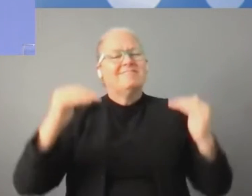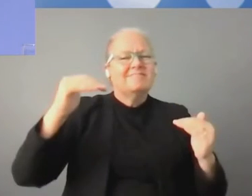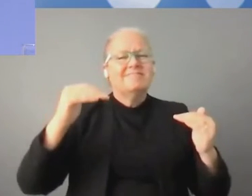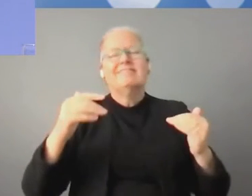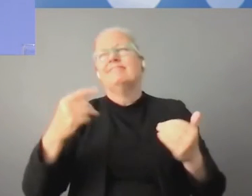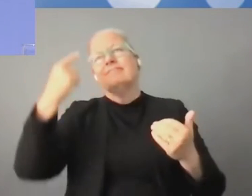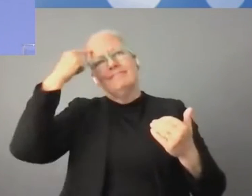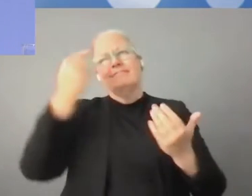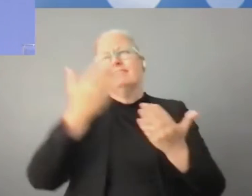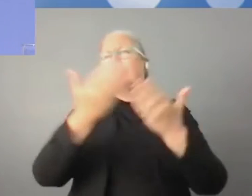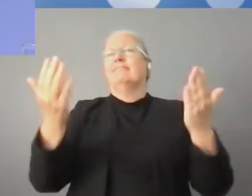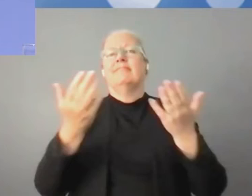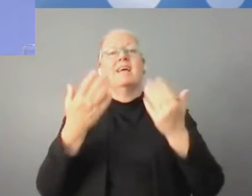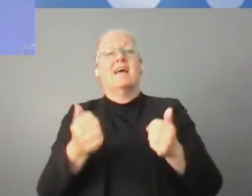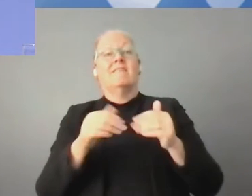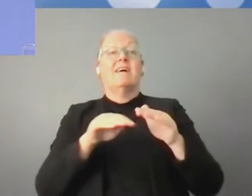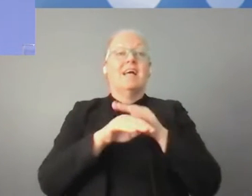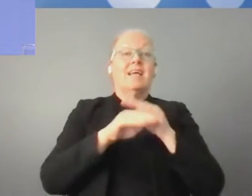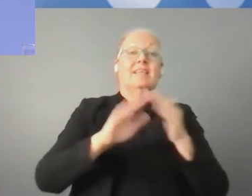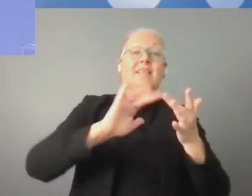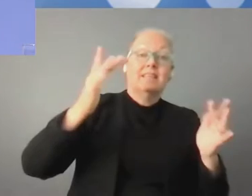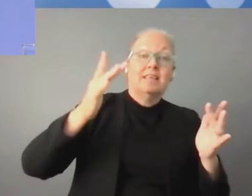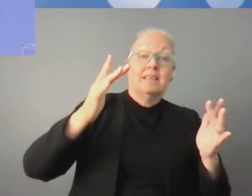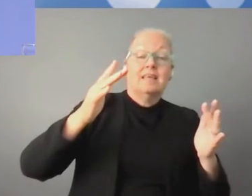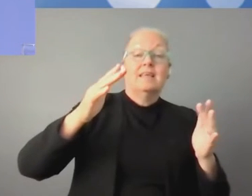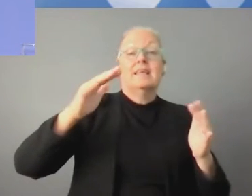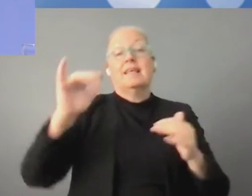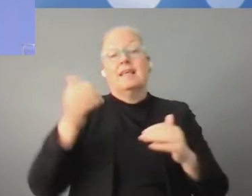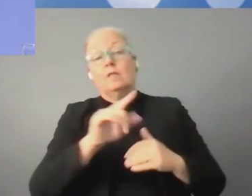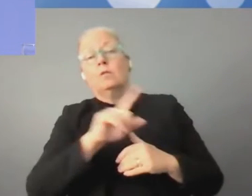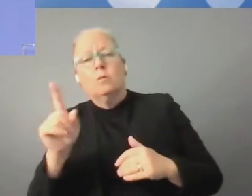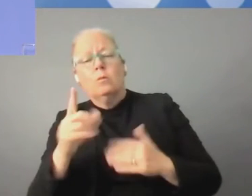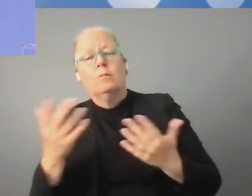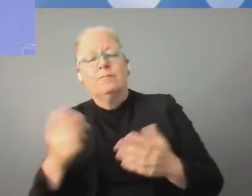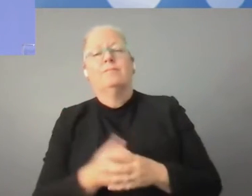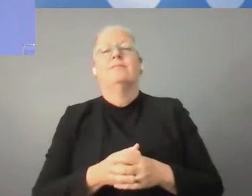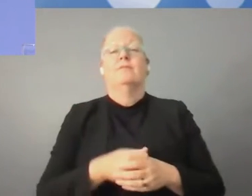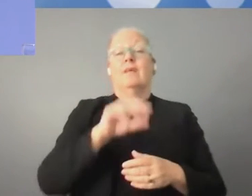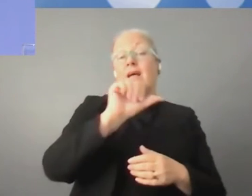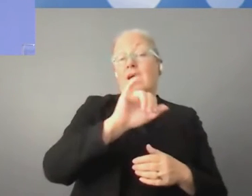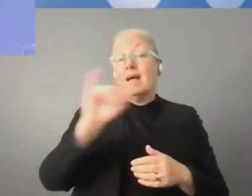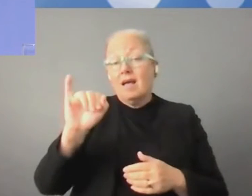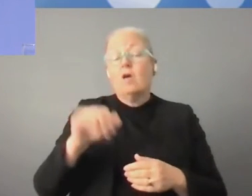internet, artificial intelligence and other aspects.